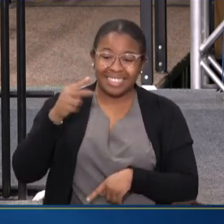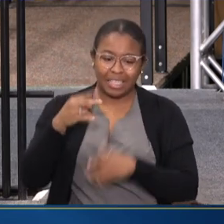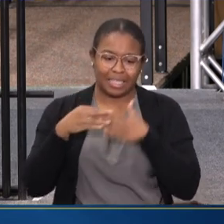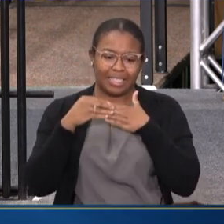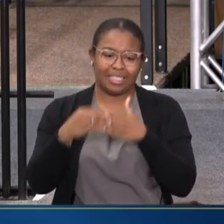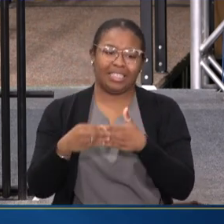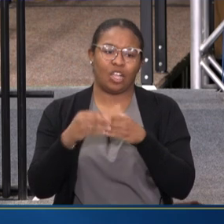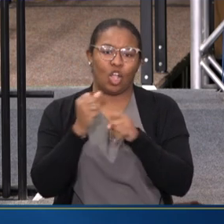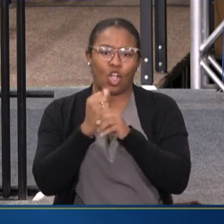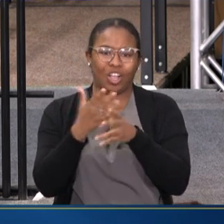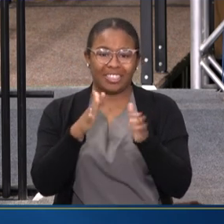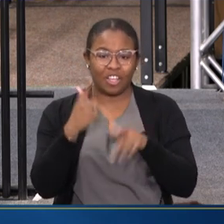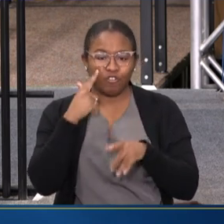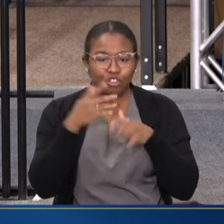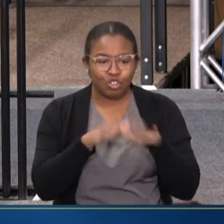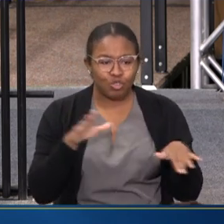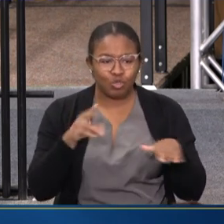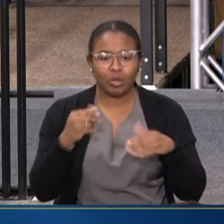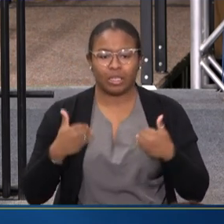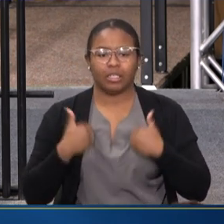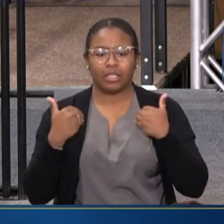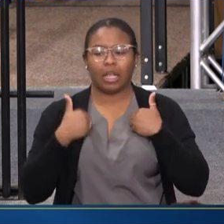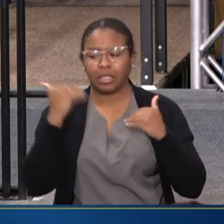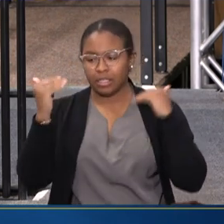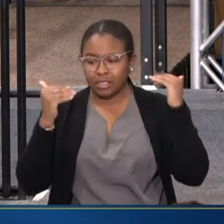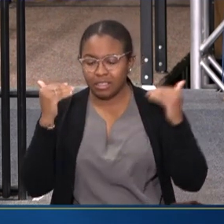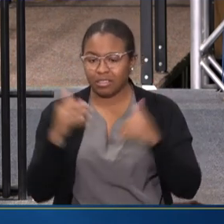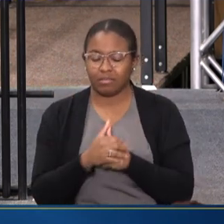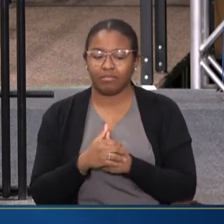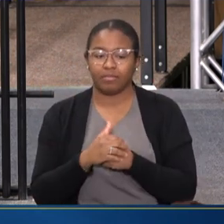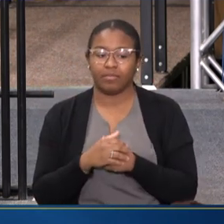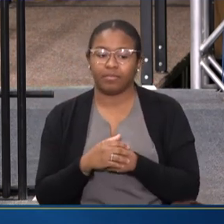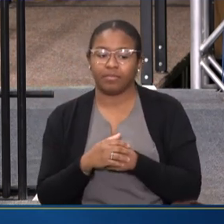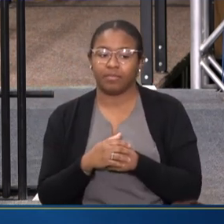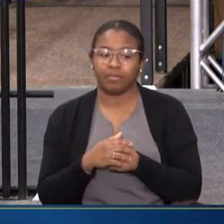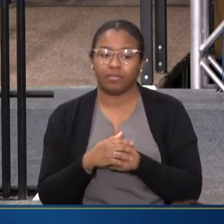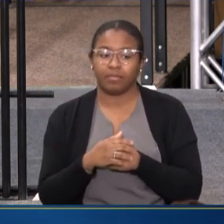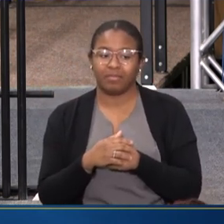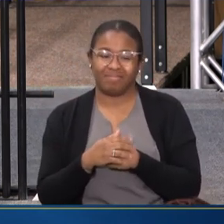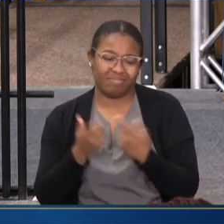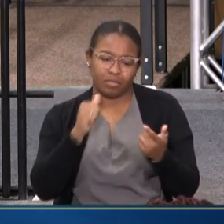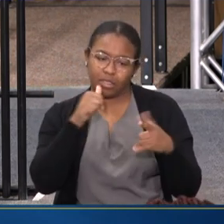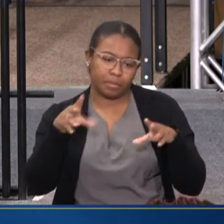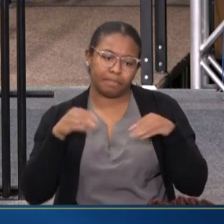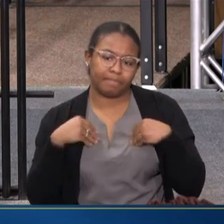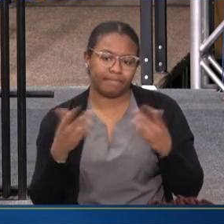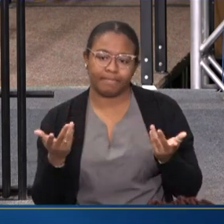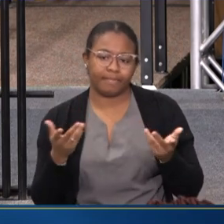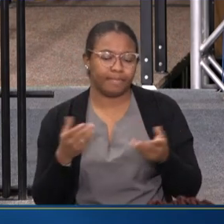DEATH FOR CHILDREN AND ADOLESCENTS. YOUNG ADULTS, IT'S UNACCEPTABLE.